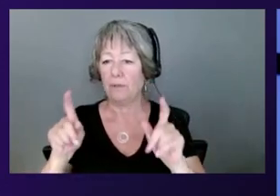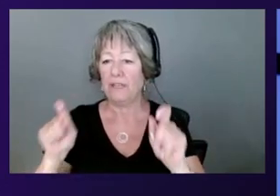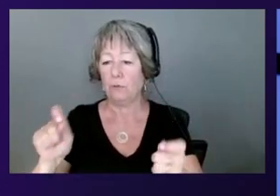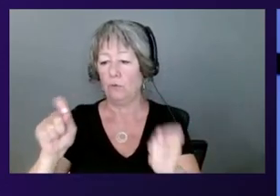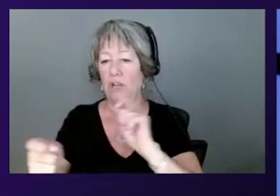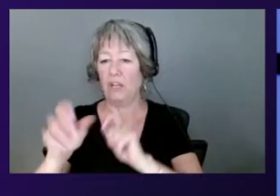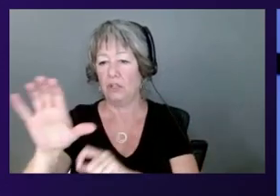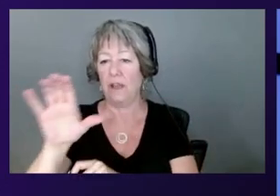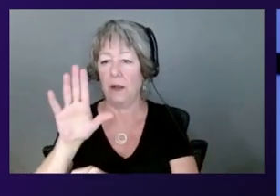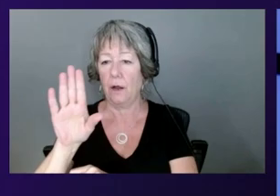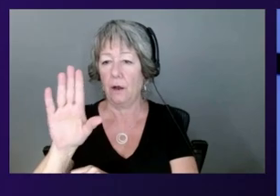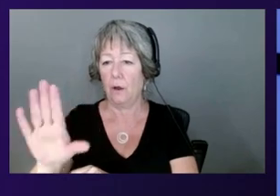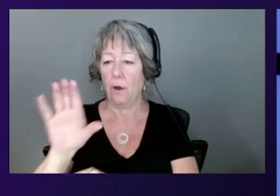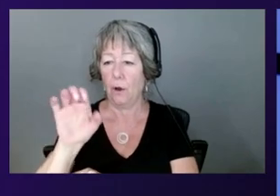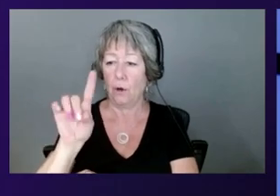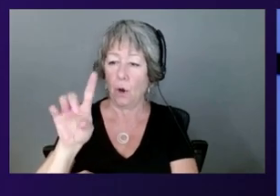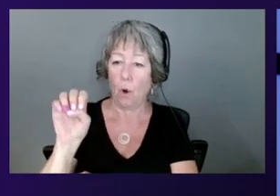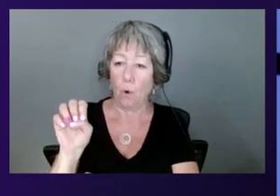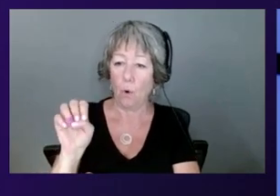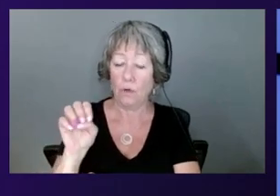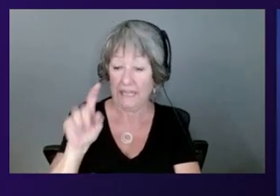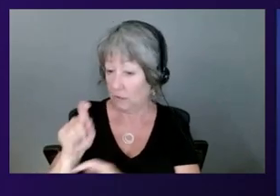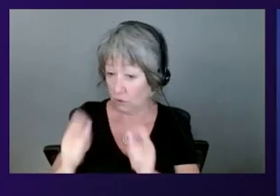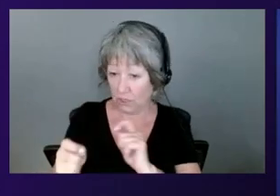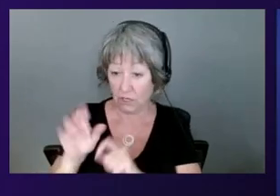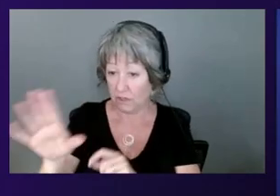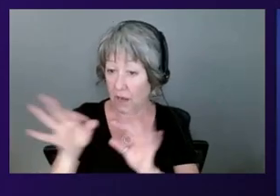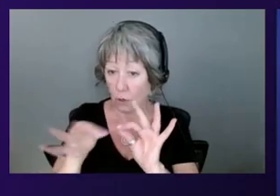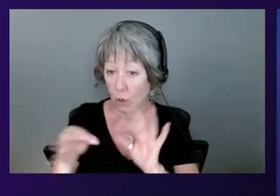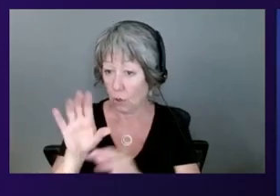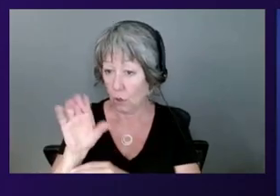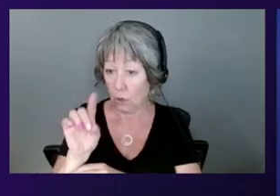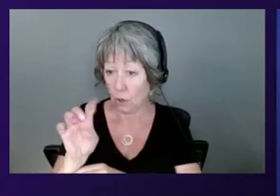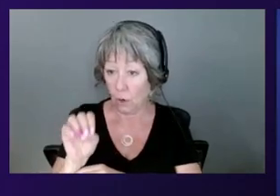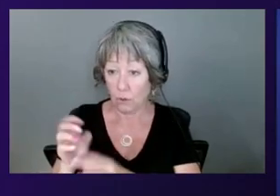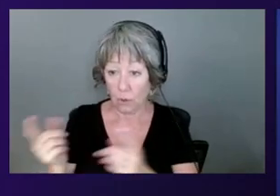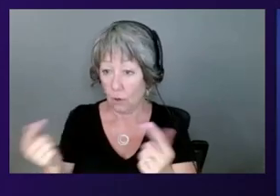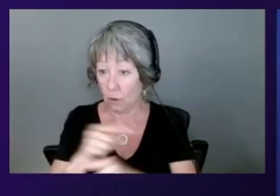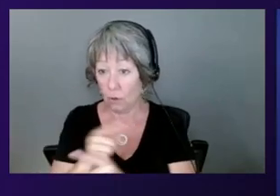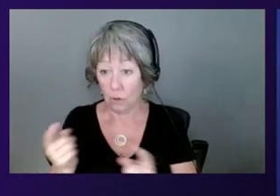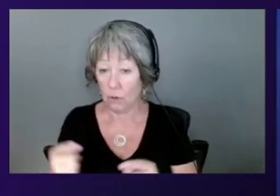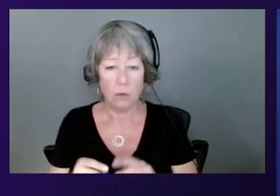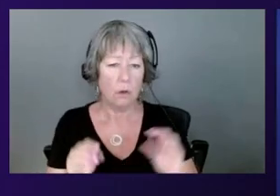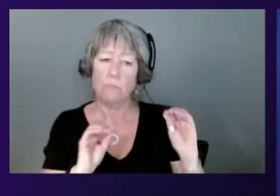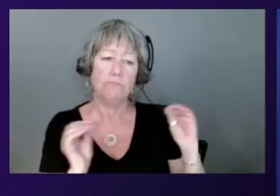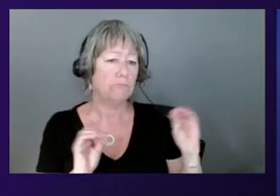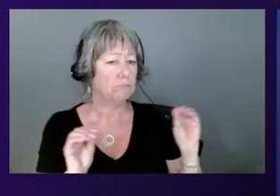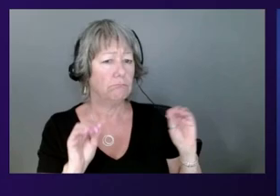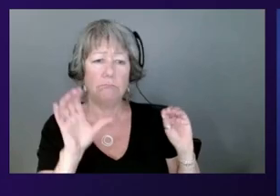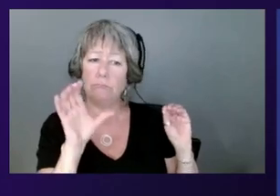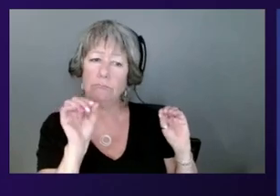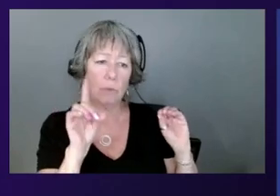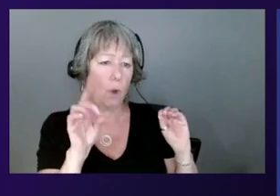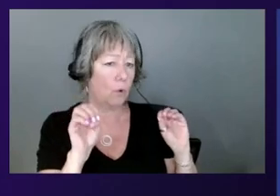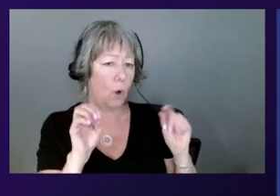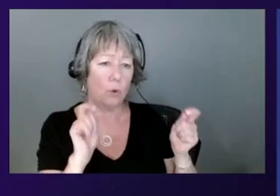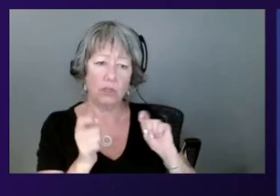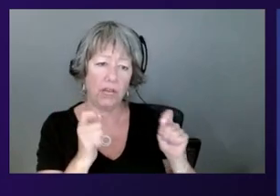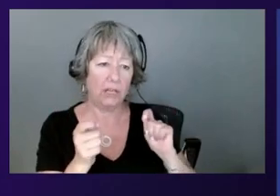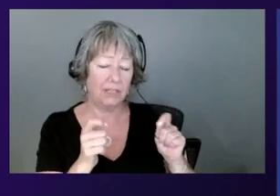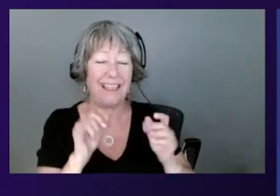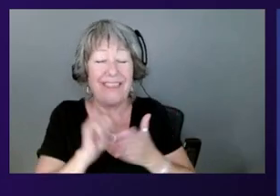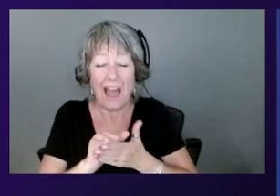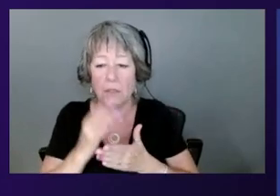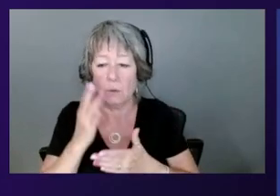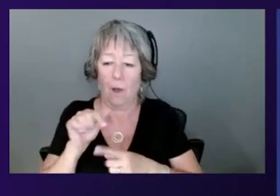I see you shaking your head. No, no, the answer is no, but yeah. You're absolutely right. No code changes needed. I think that's the beauty of the Nitro